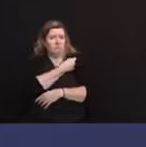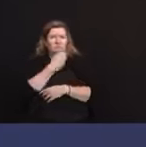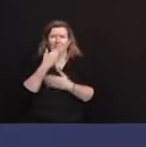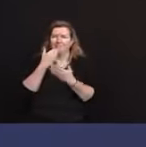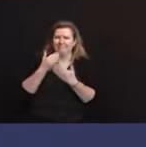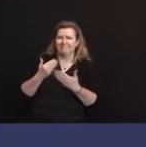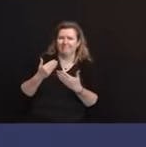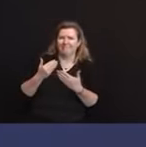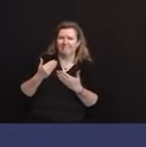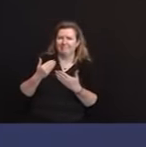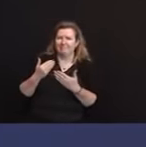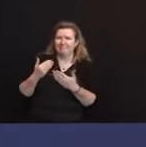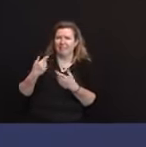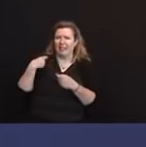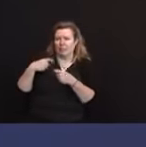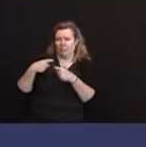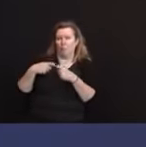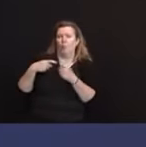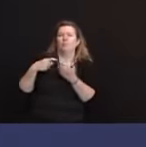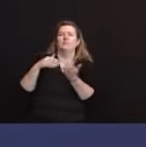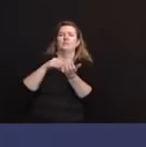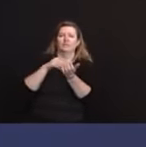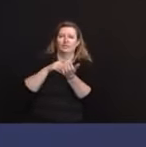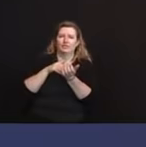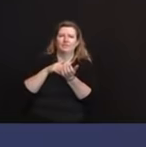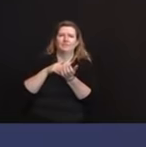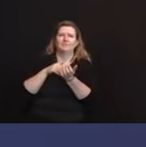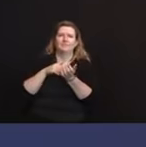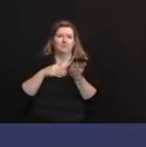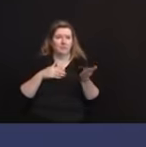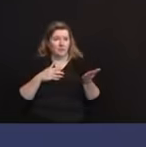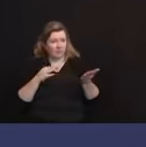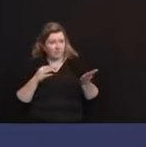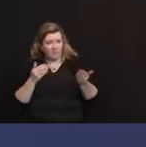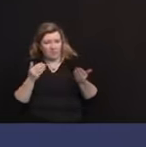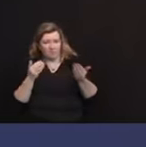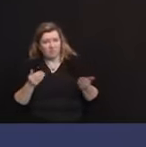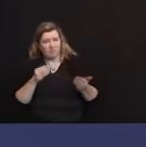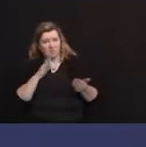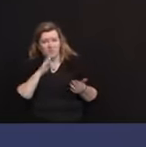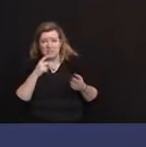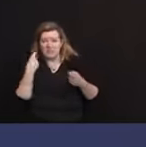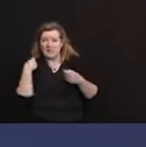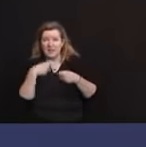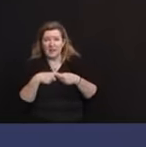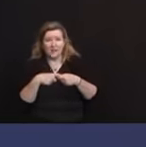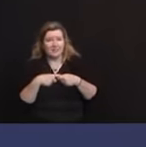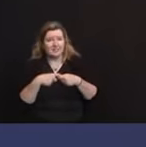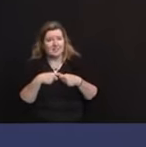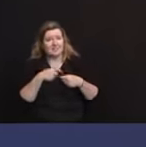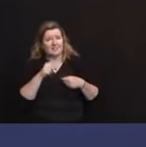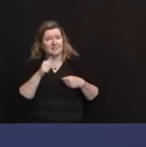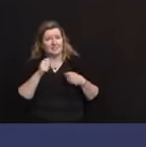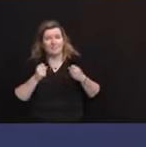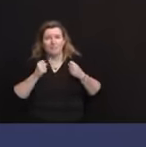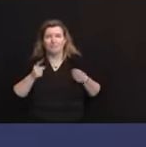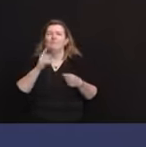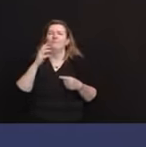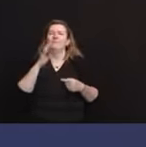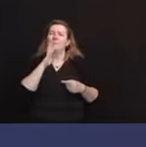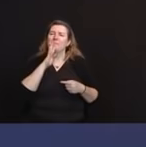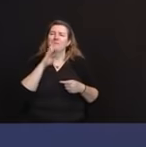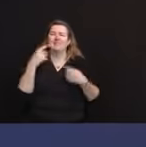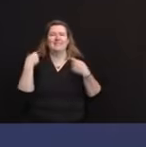Latino doctor, and I said, if he doesn't volunteer to speak in Spanish for part of this, I'll ask him to, and he did on his own to his credit.